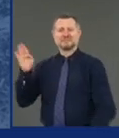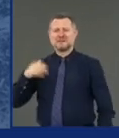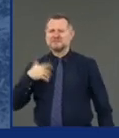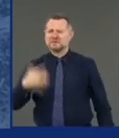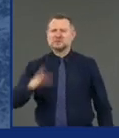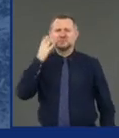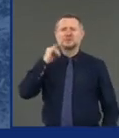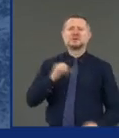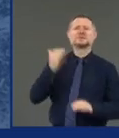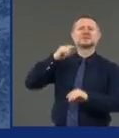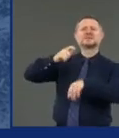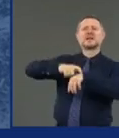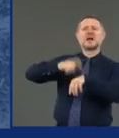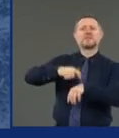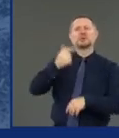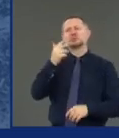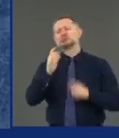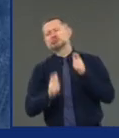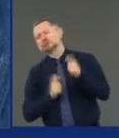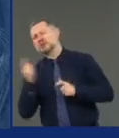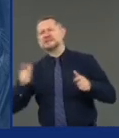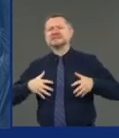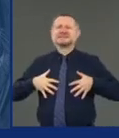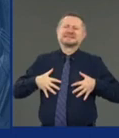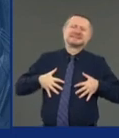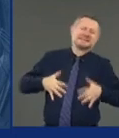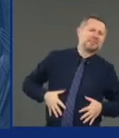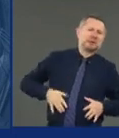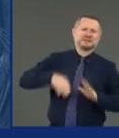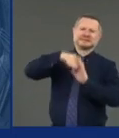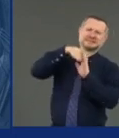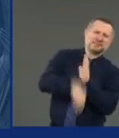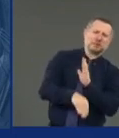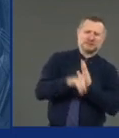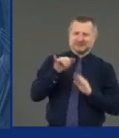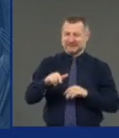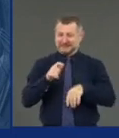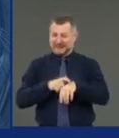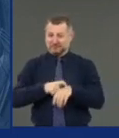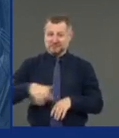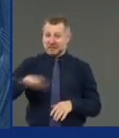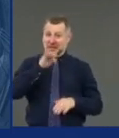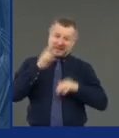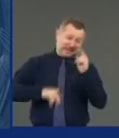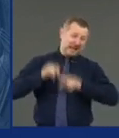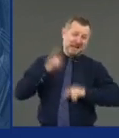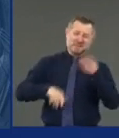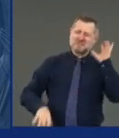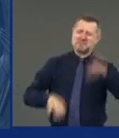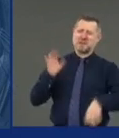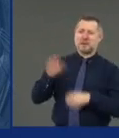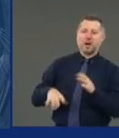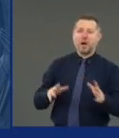We created 8 million jobs. We built an infrastructure that we're still living on today. We're...